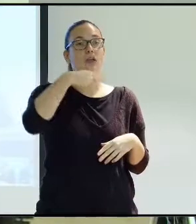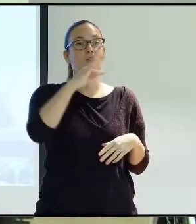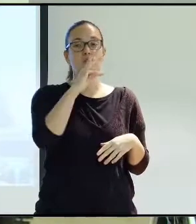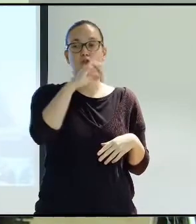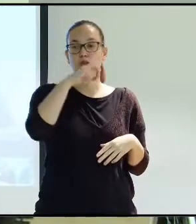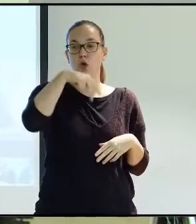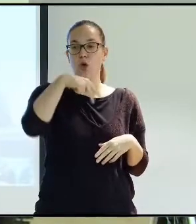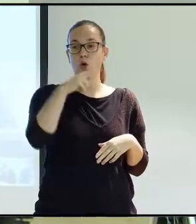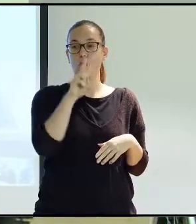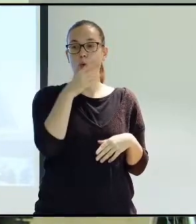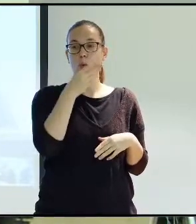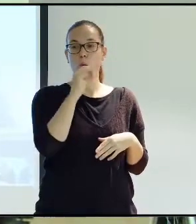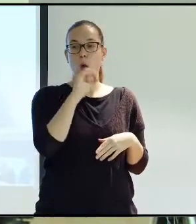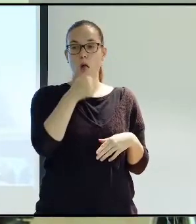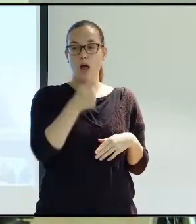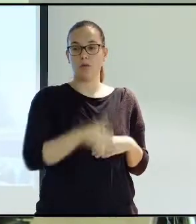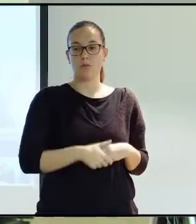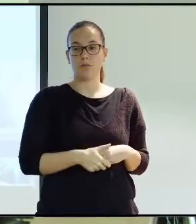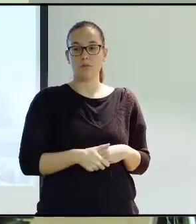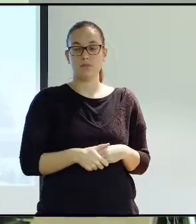His name is Anton Novoa.